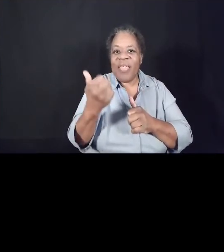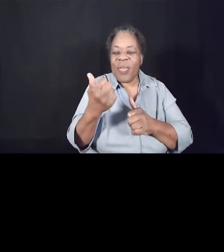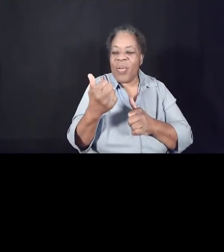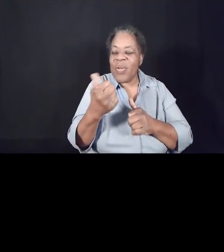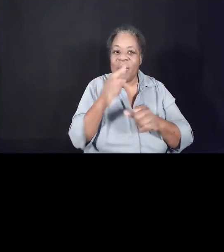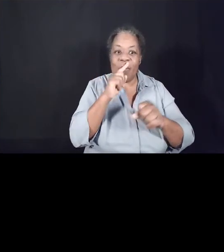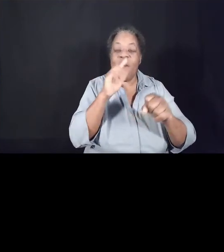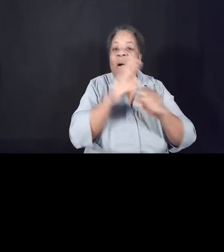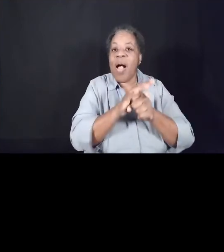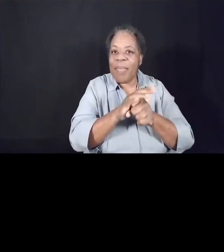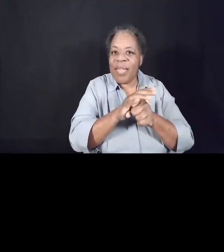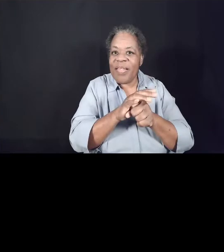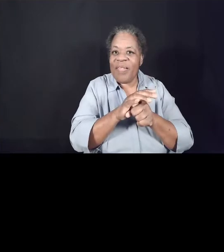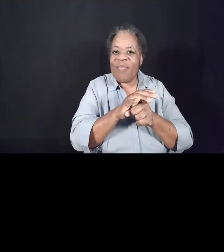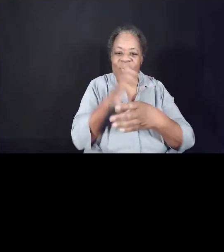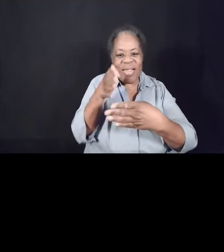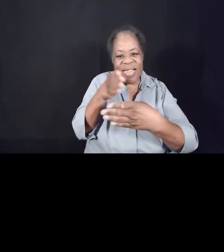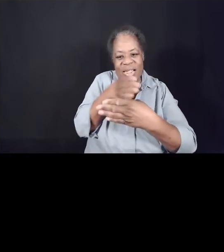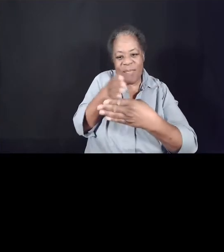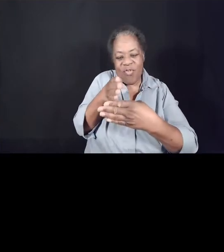for these in-between times.